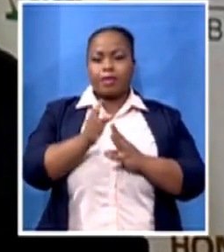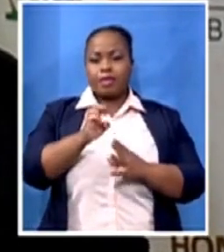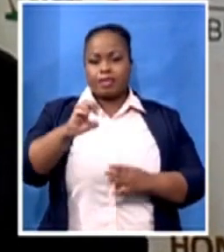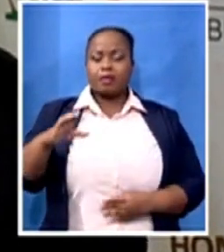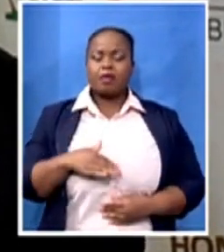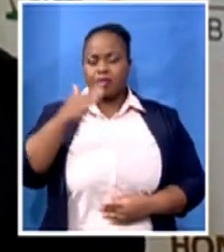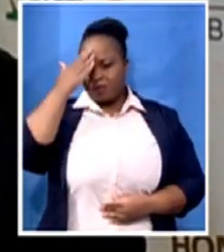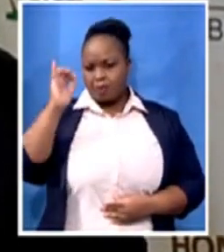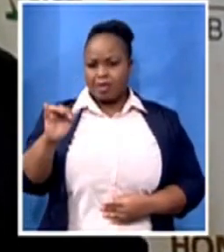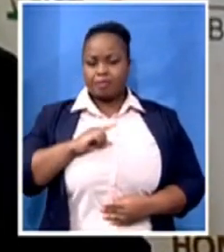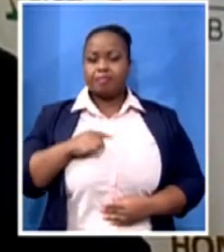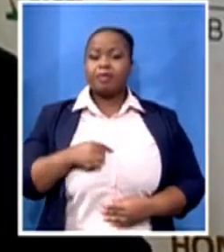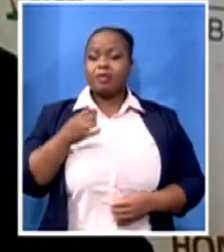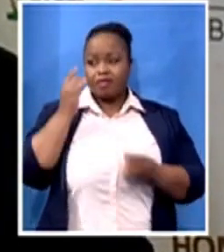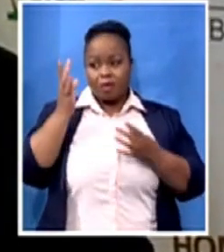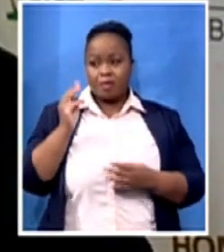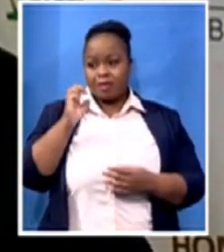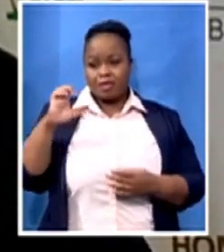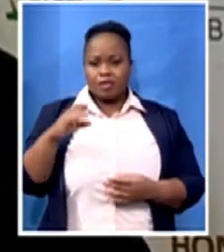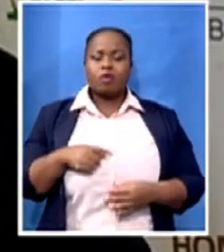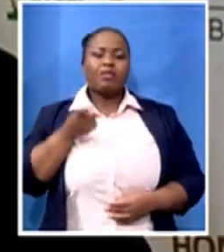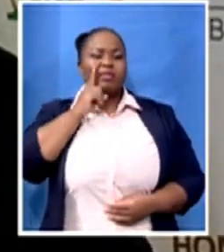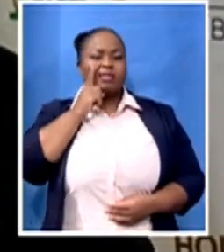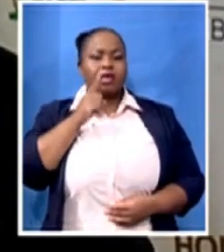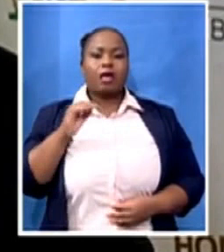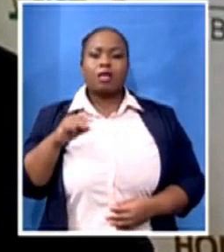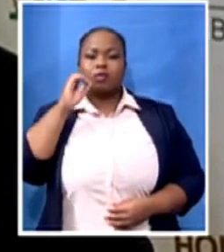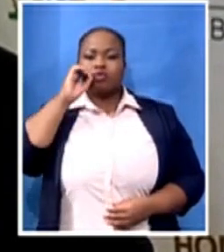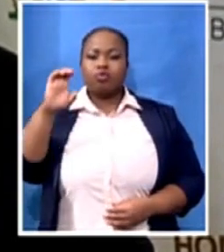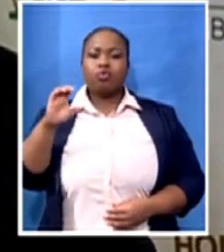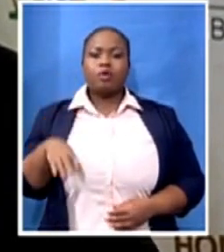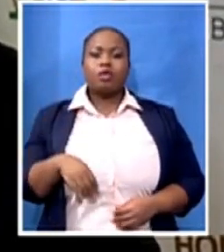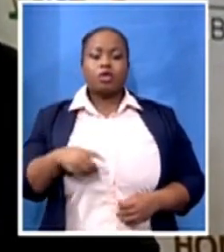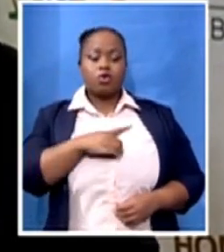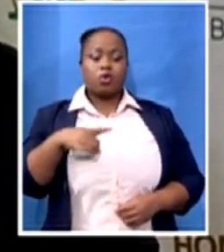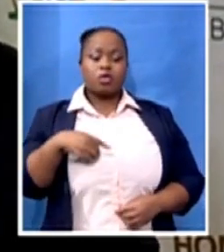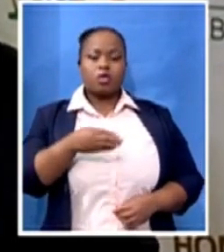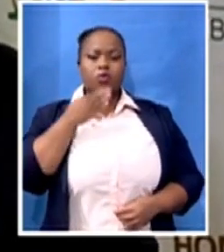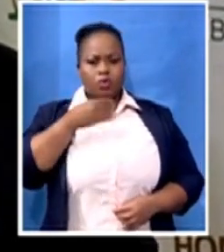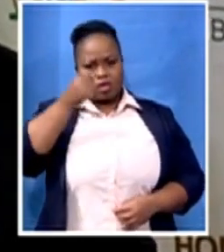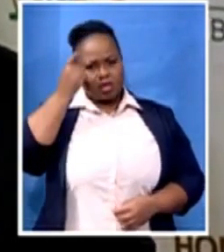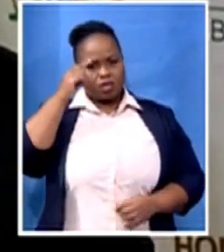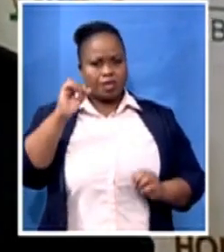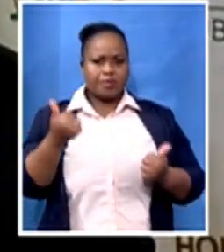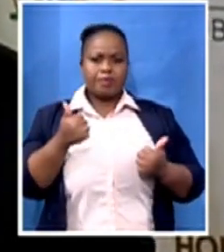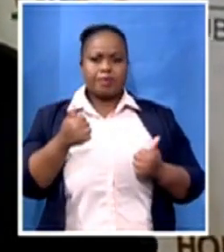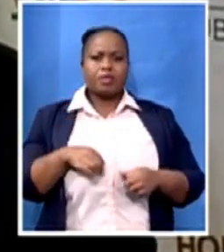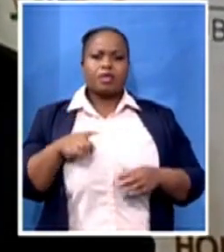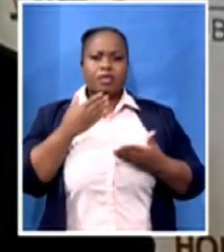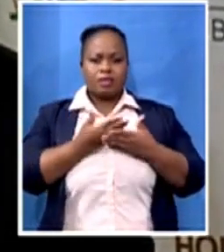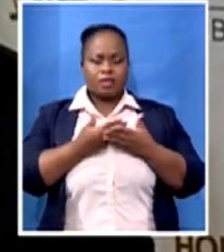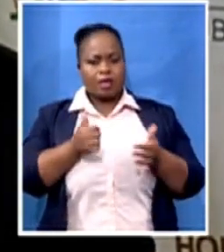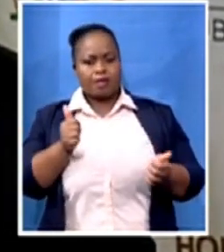also look for all the Cuban trained doctors as they understand this. So that they can also be able, wherever they are,